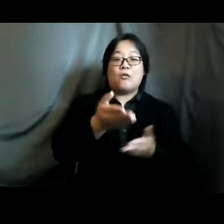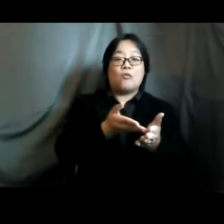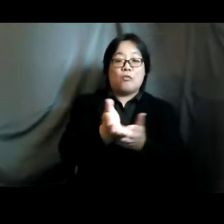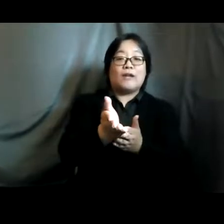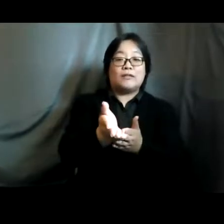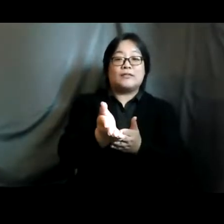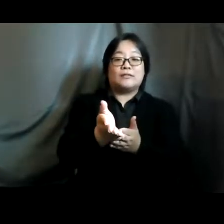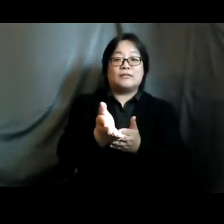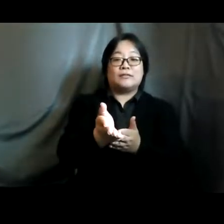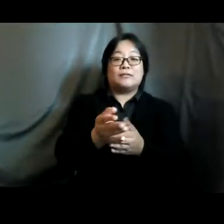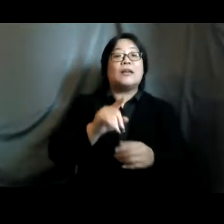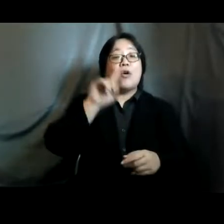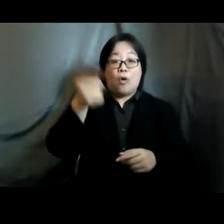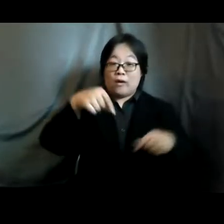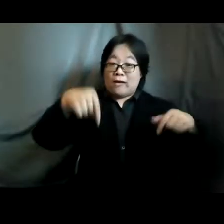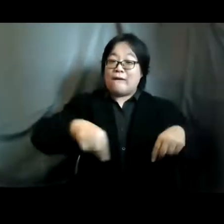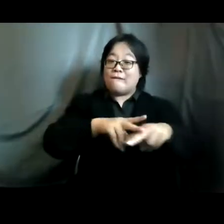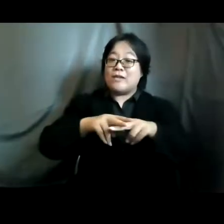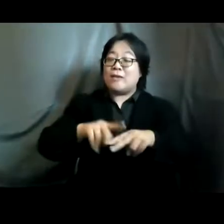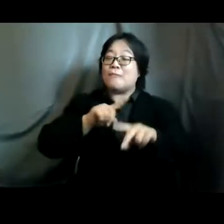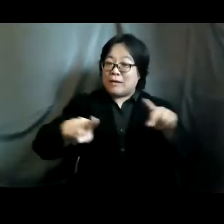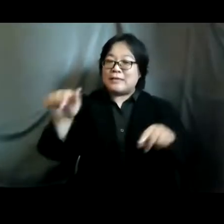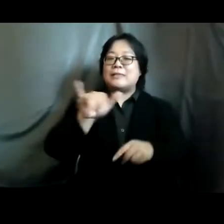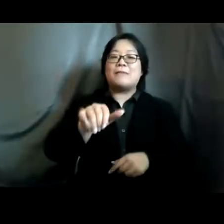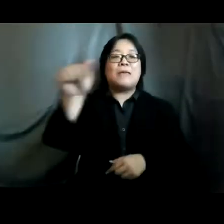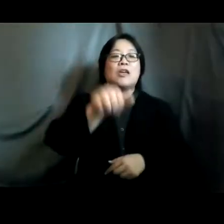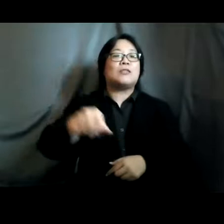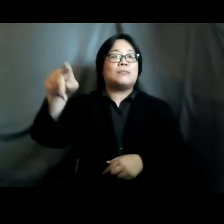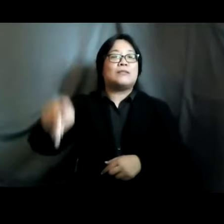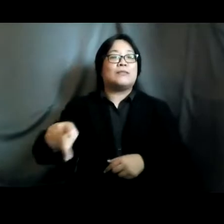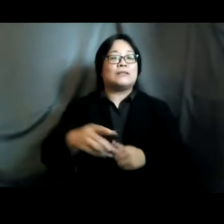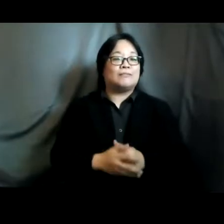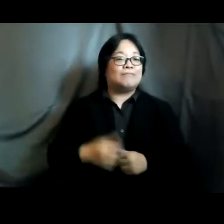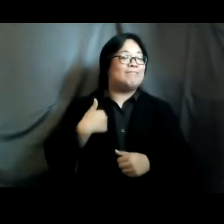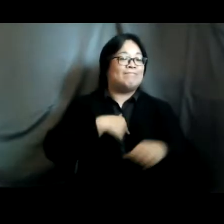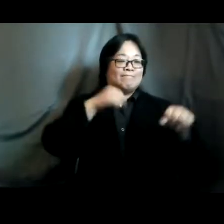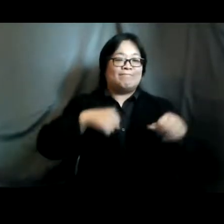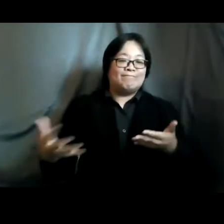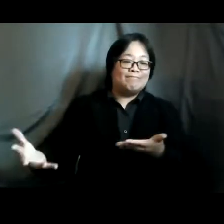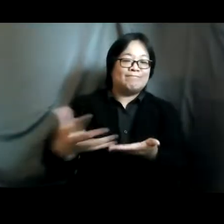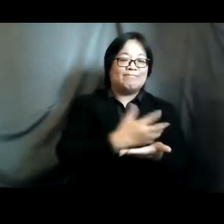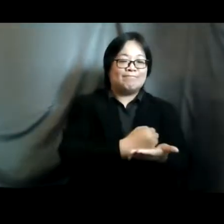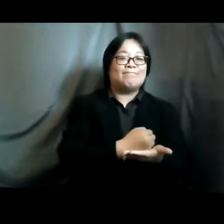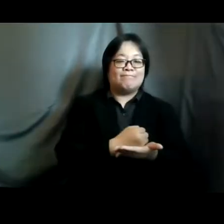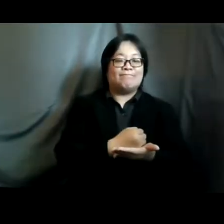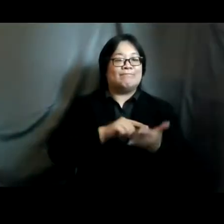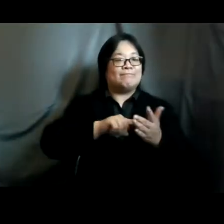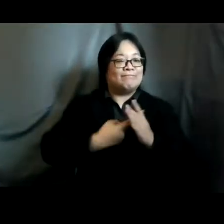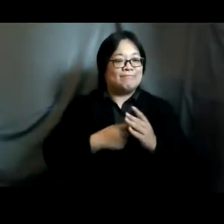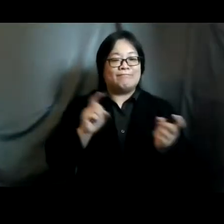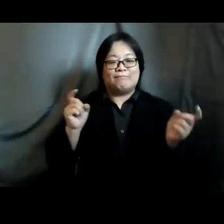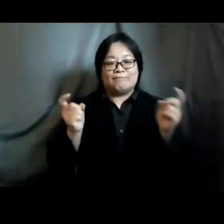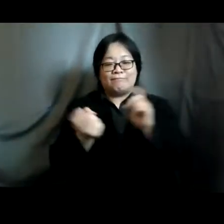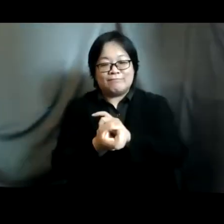only in fiji again but also in the pacific we need to be able to collect a new starter to change attitudes to inform